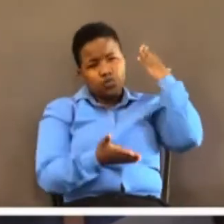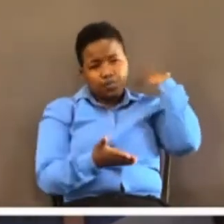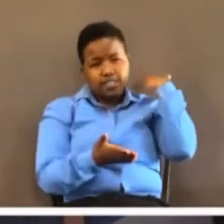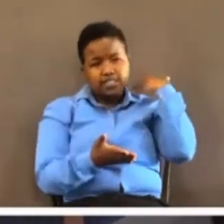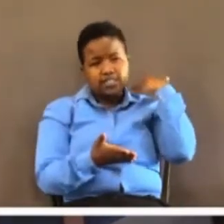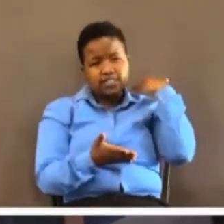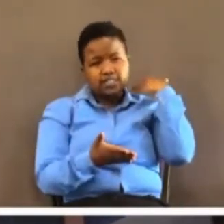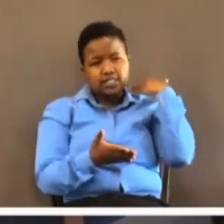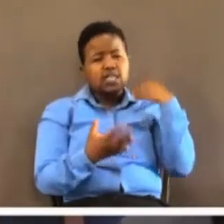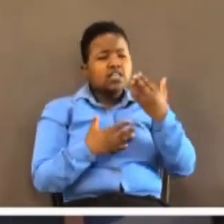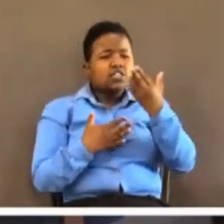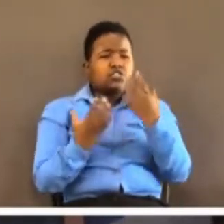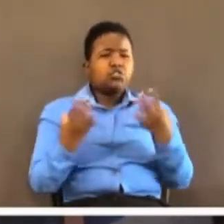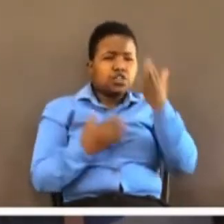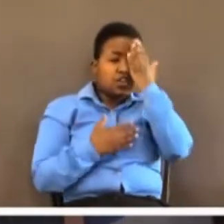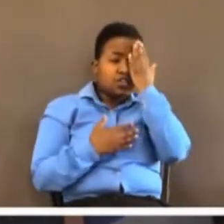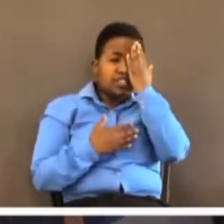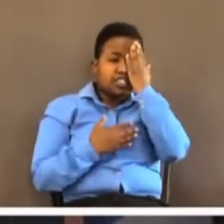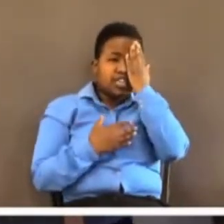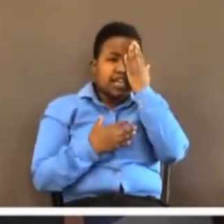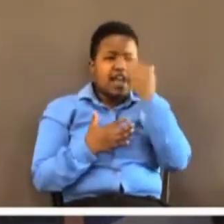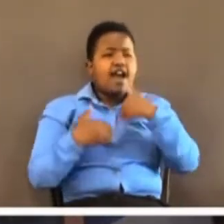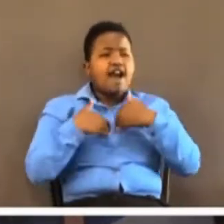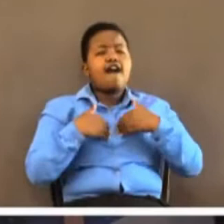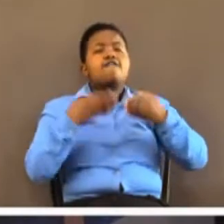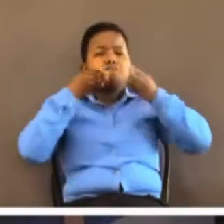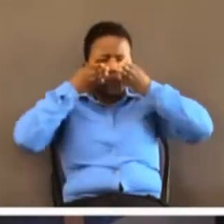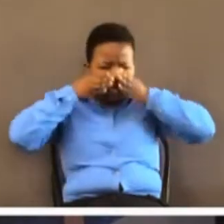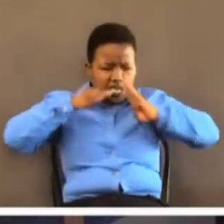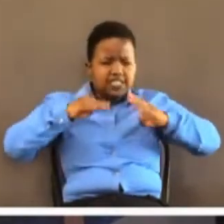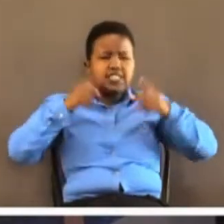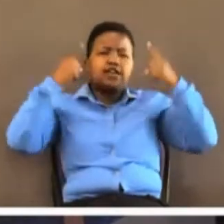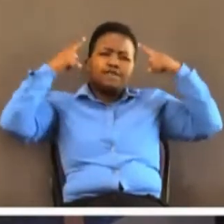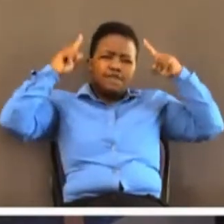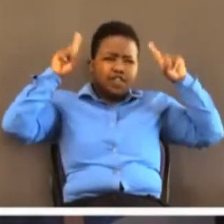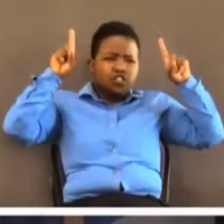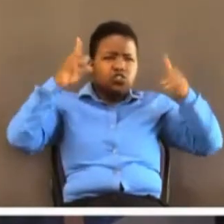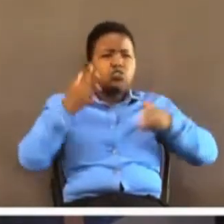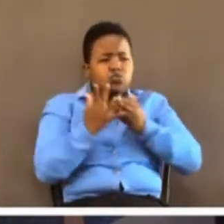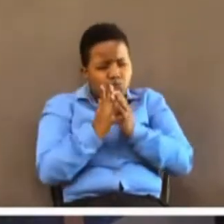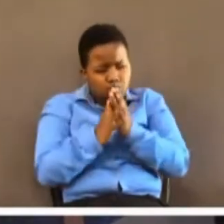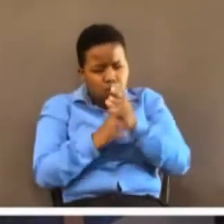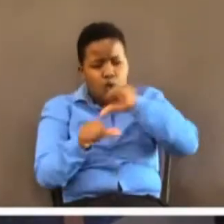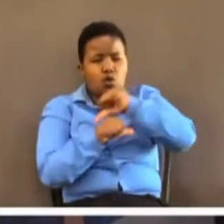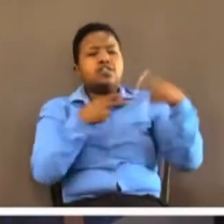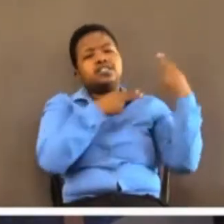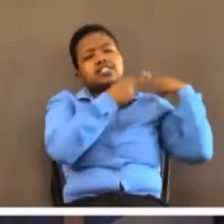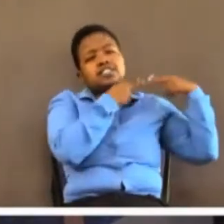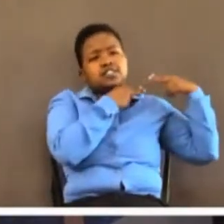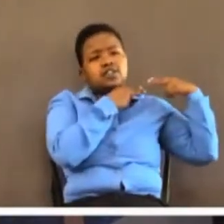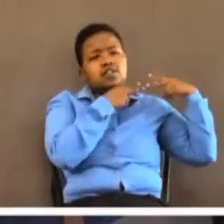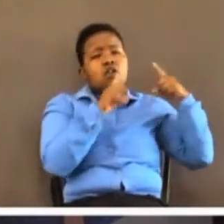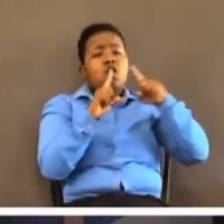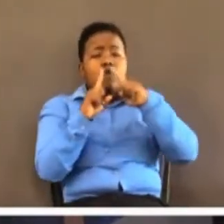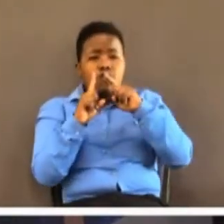Now, the children of Israel had experienced great blessings and victories throughout their history. From the